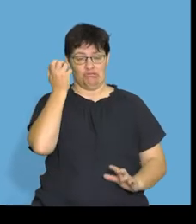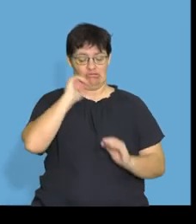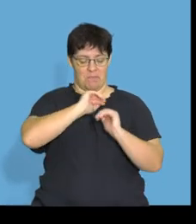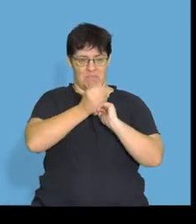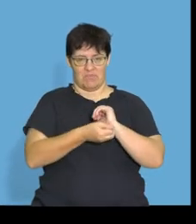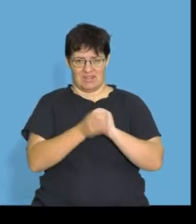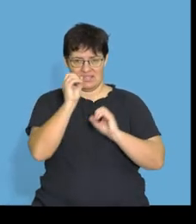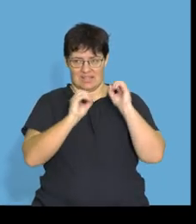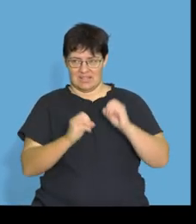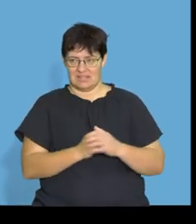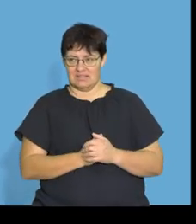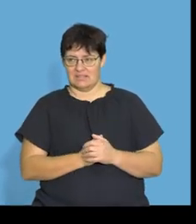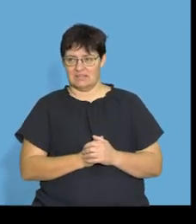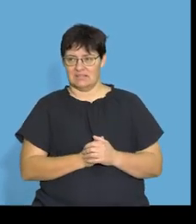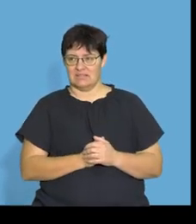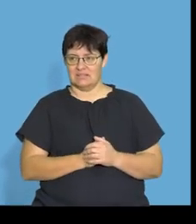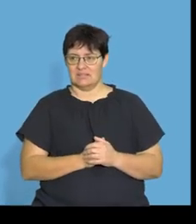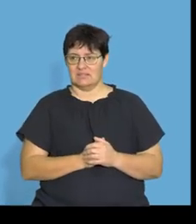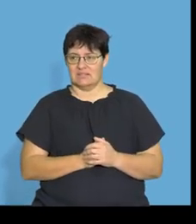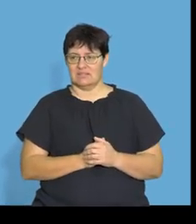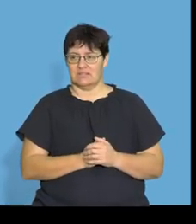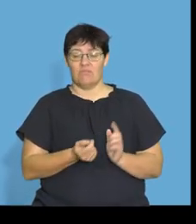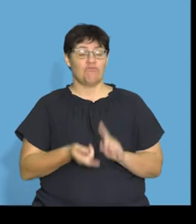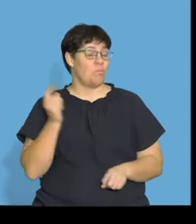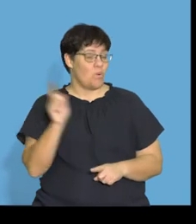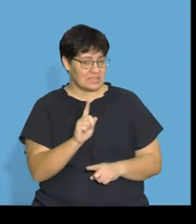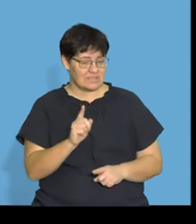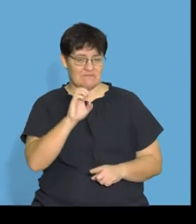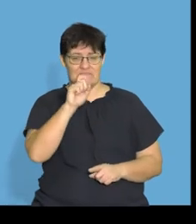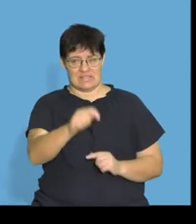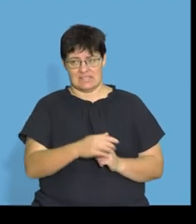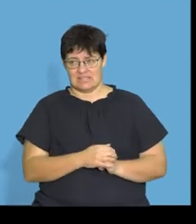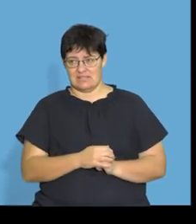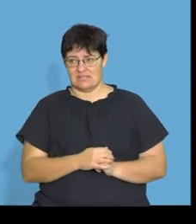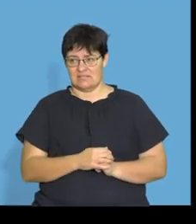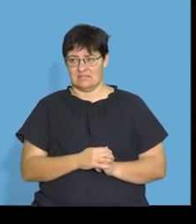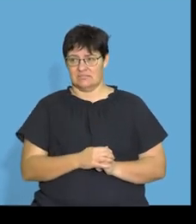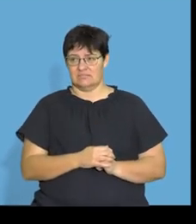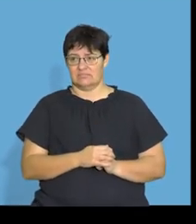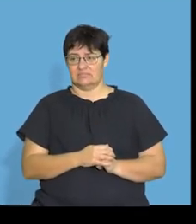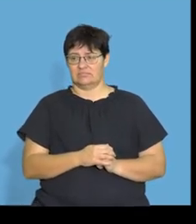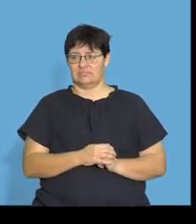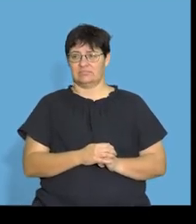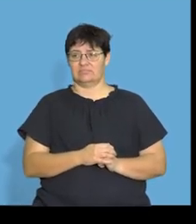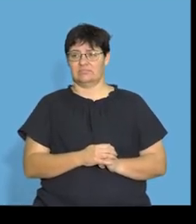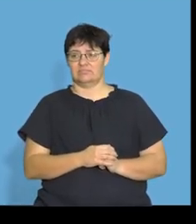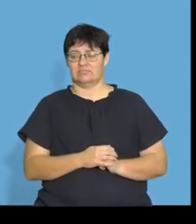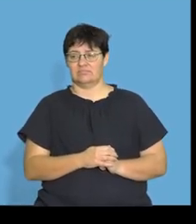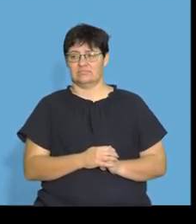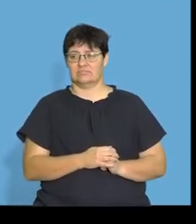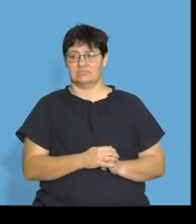Damaged cell membranes, what is, sorry, let me do that. They made a fat. There we go,